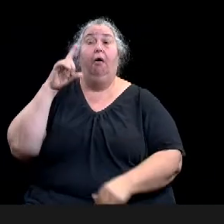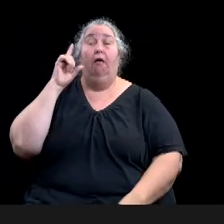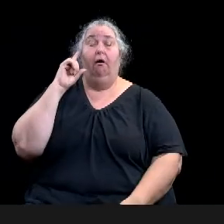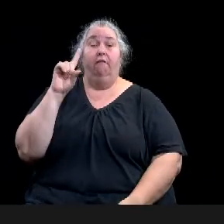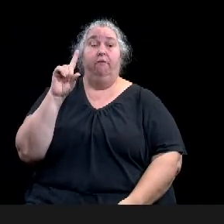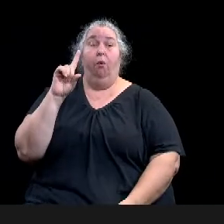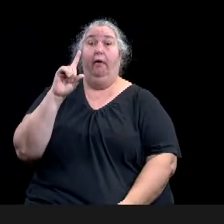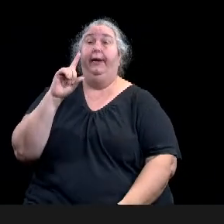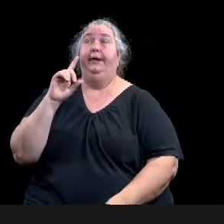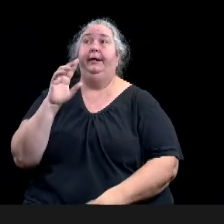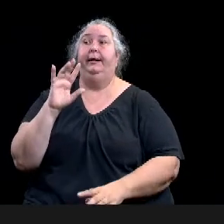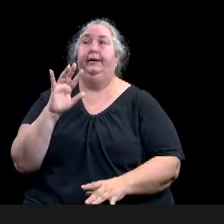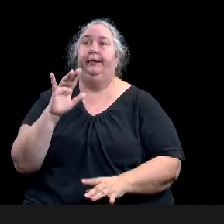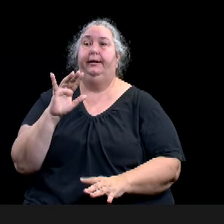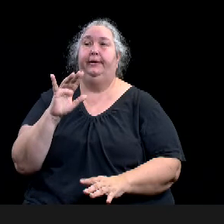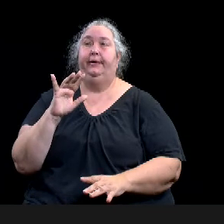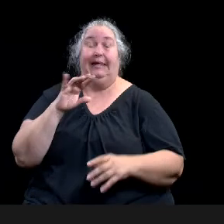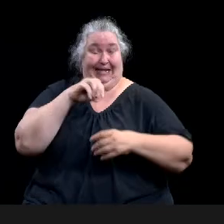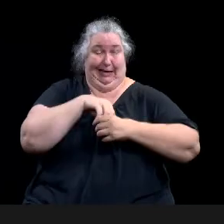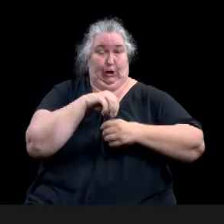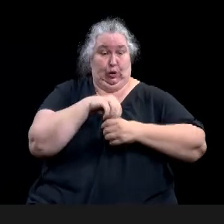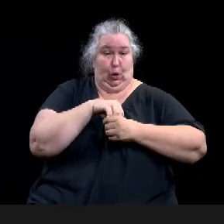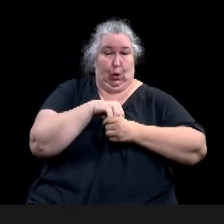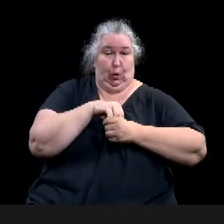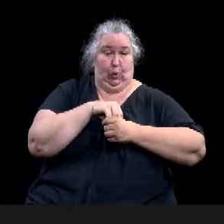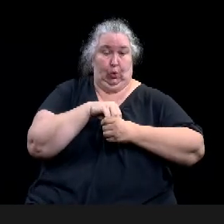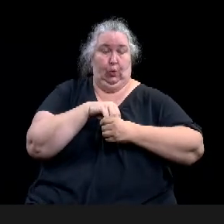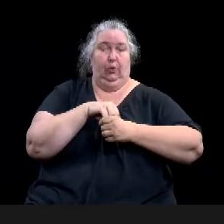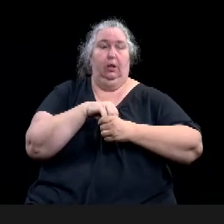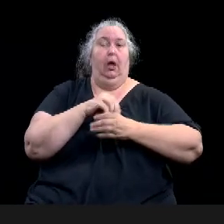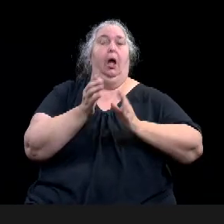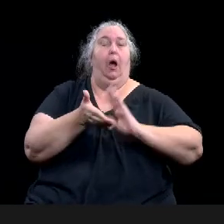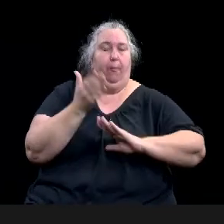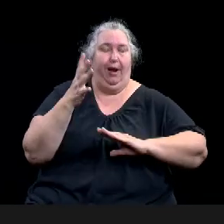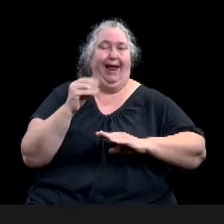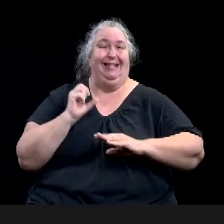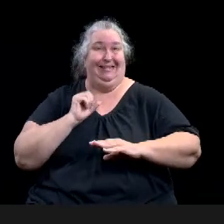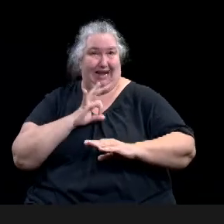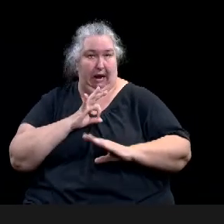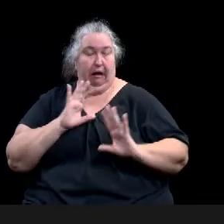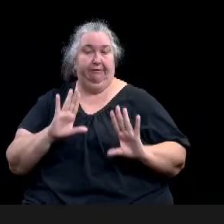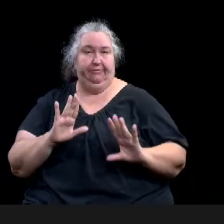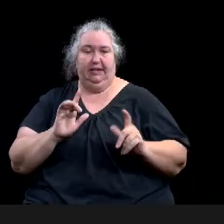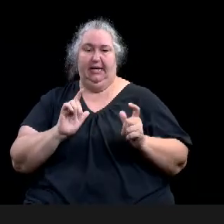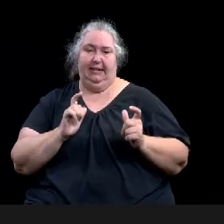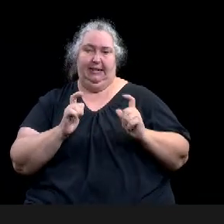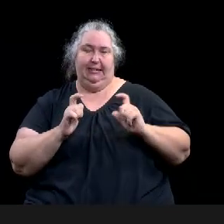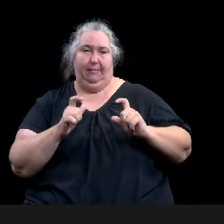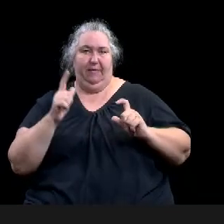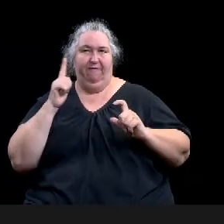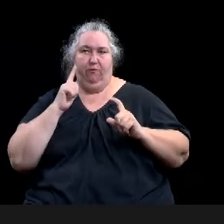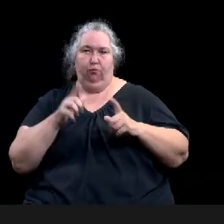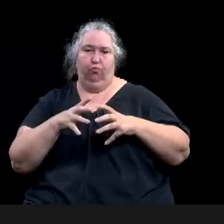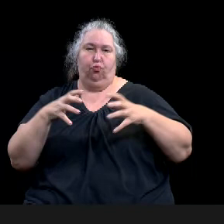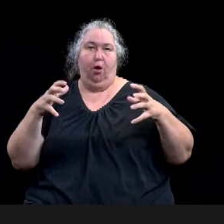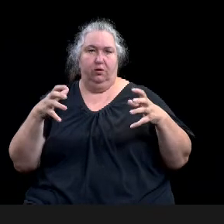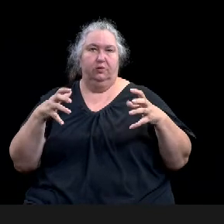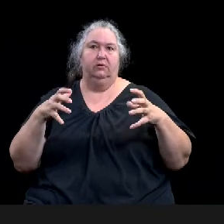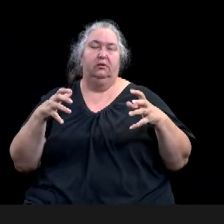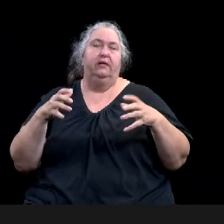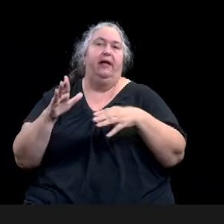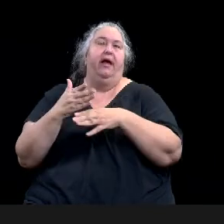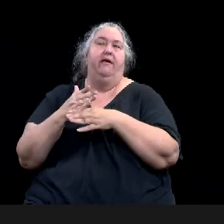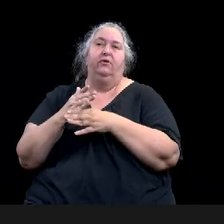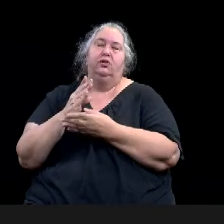inflation, the average operating budget has largely been static or decreased for the museum over the past 20 years. Uh, some